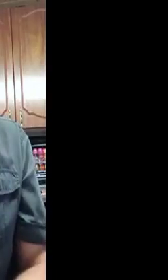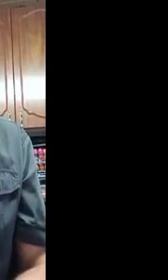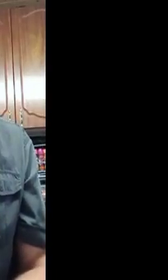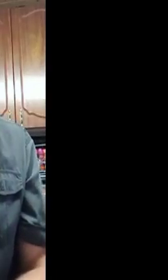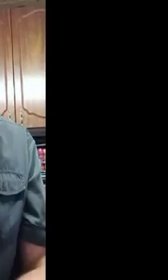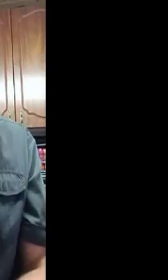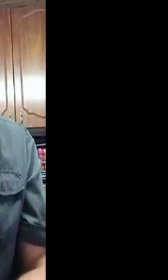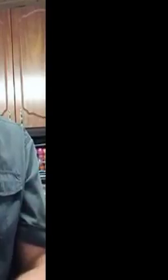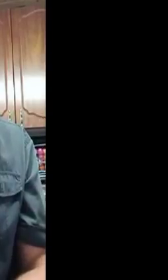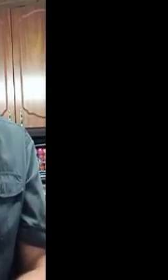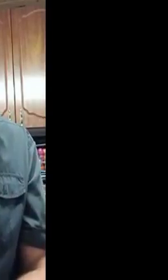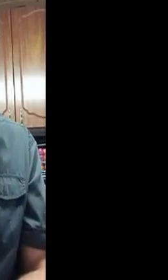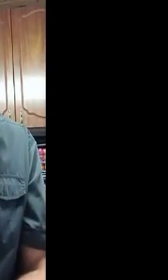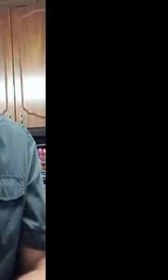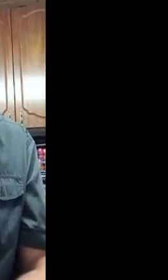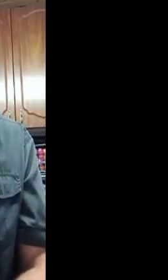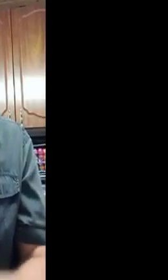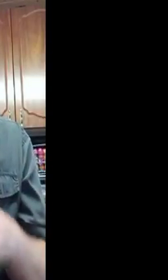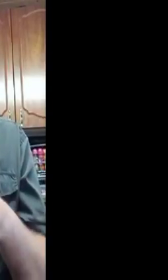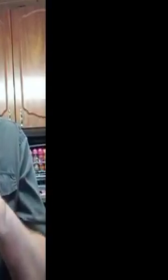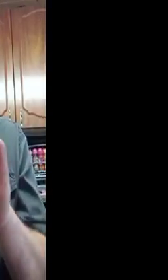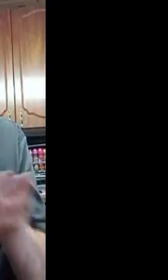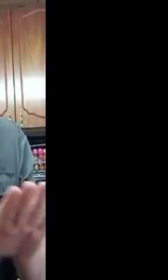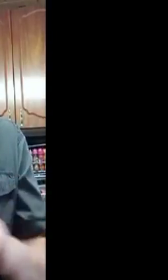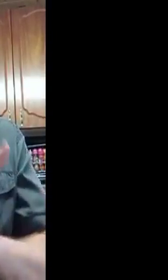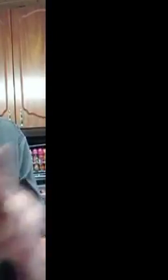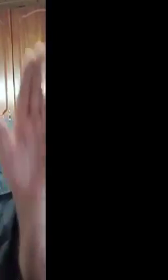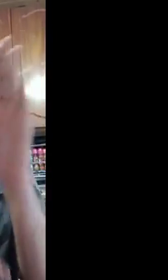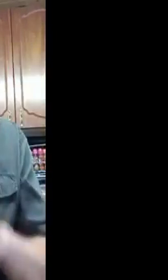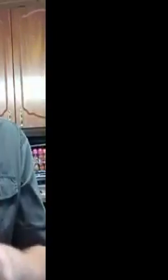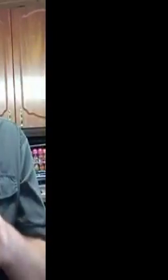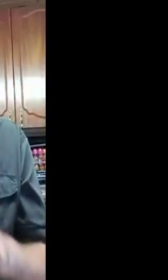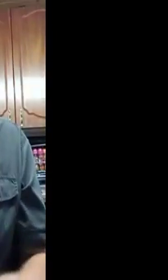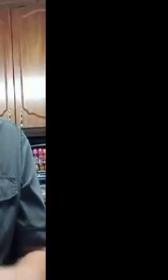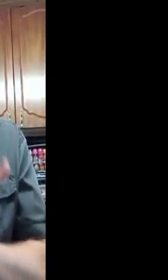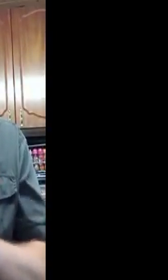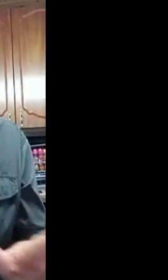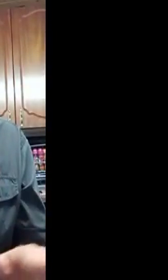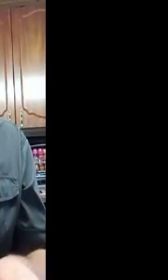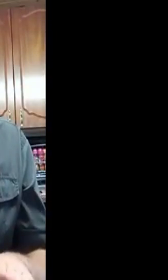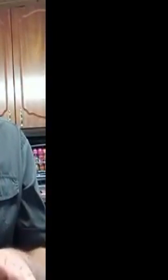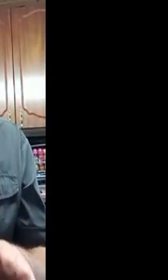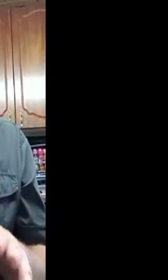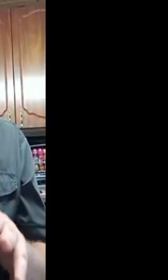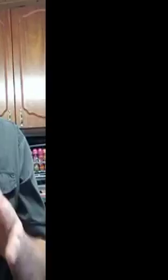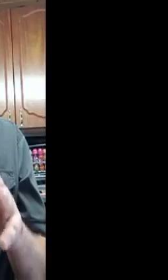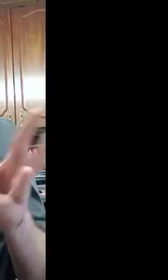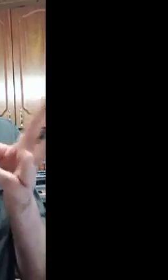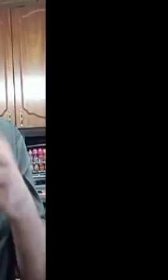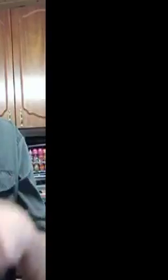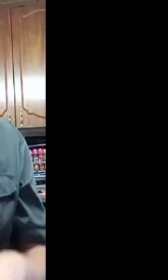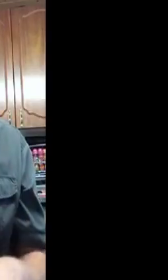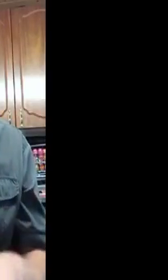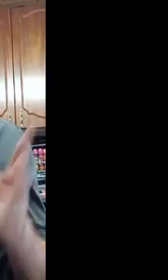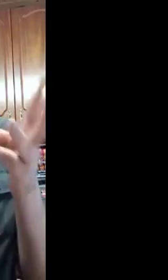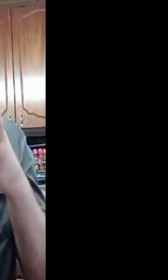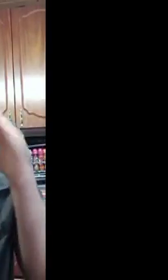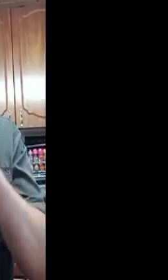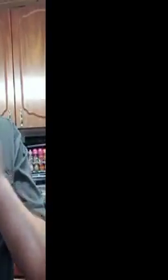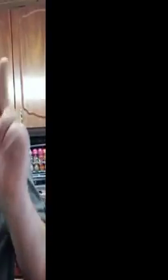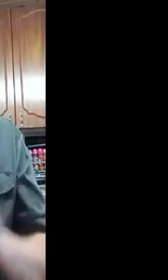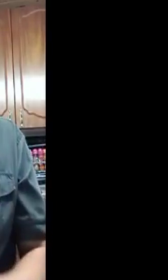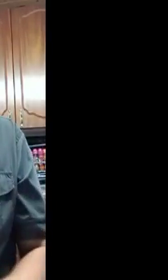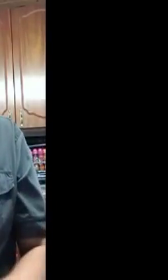ask, obviously, school children will be going to school tomorrow. Should workers go to work tomorrow? Should